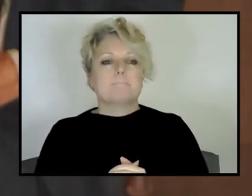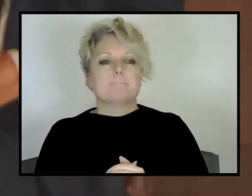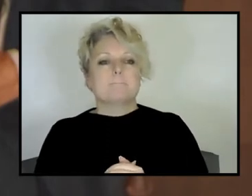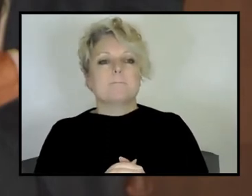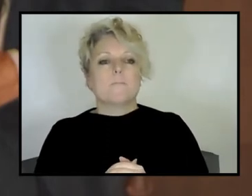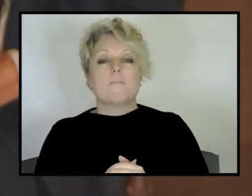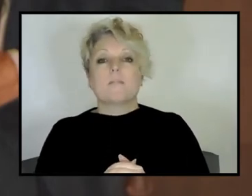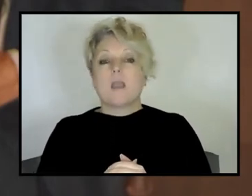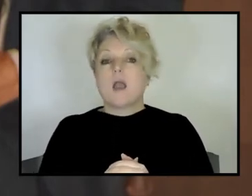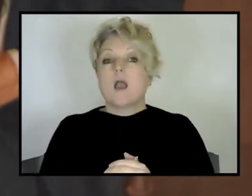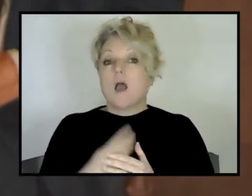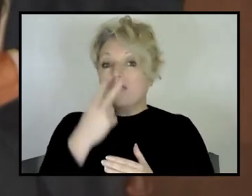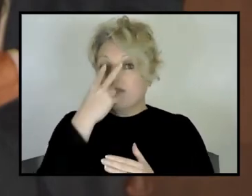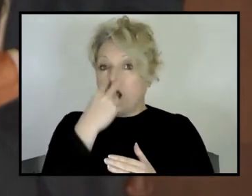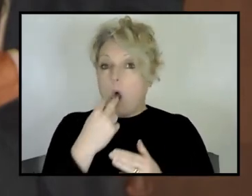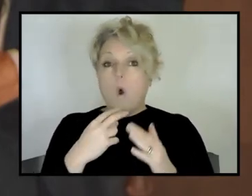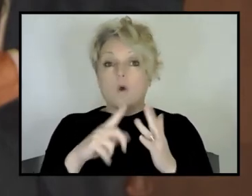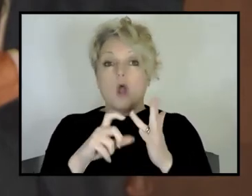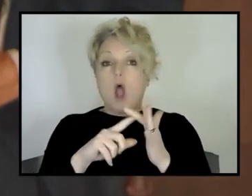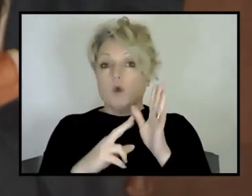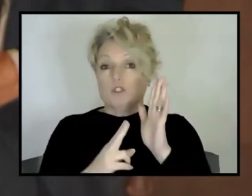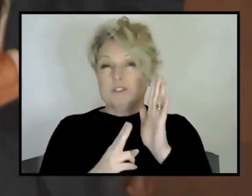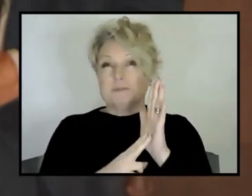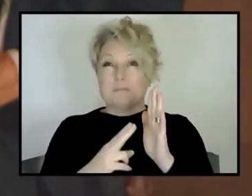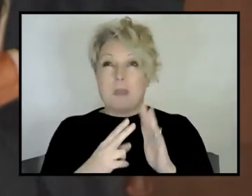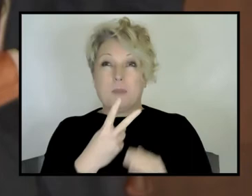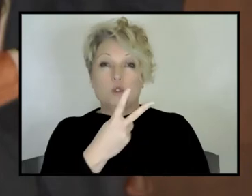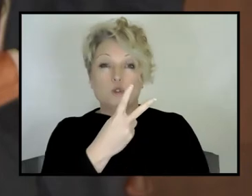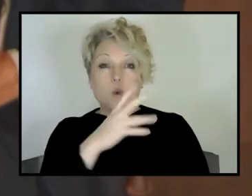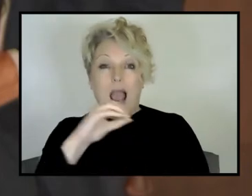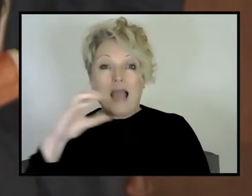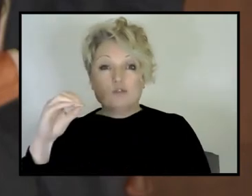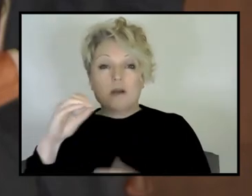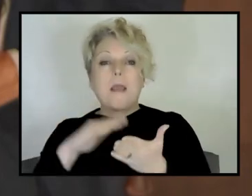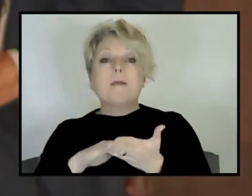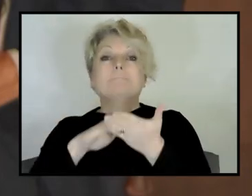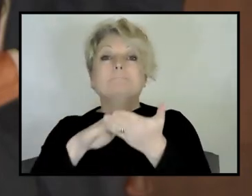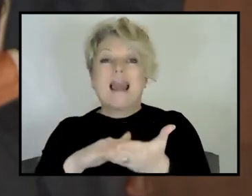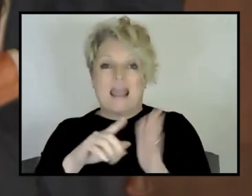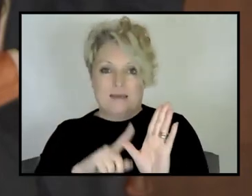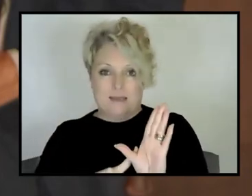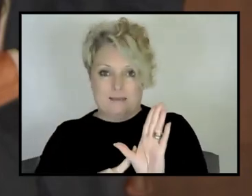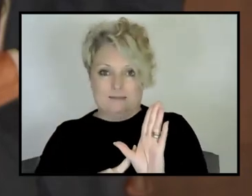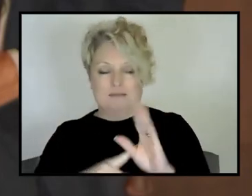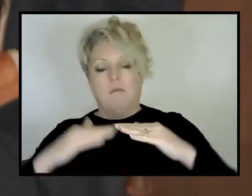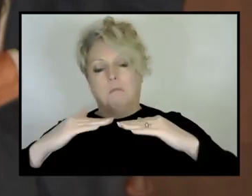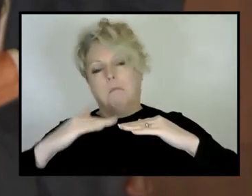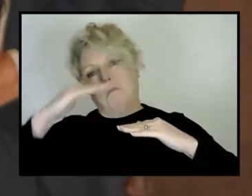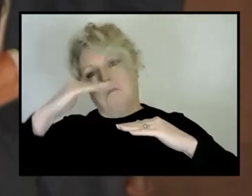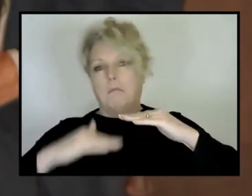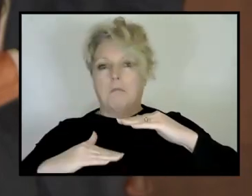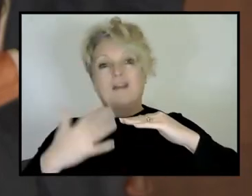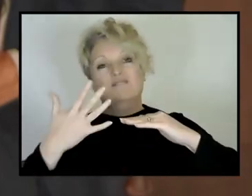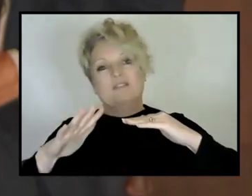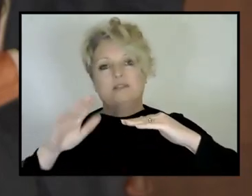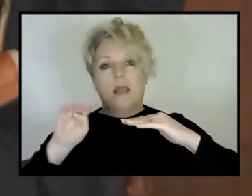on, on the planet are about 200 million years plus or minus 50 million years, depending on who you speak to. And, and